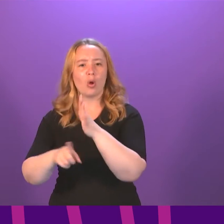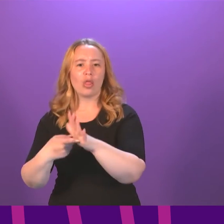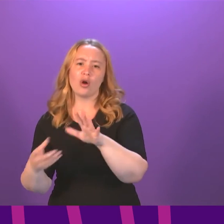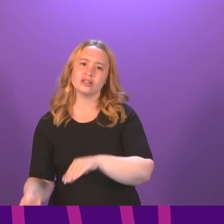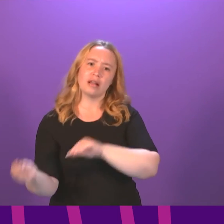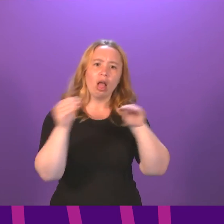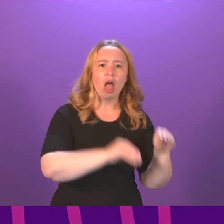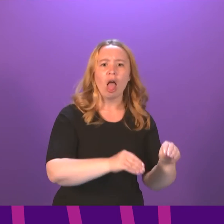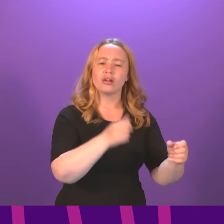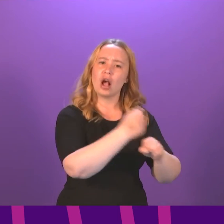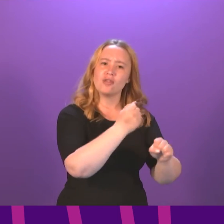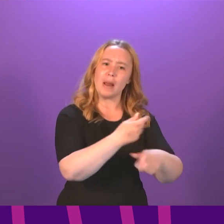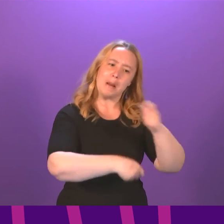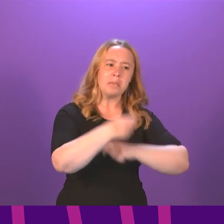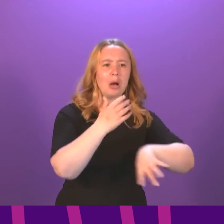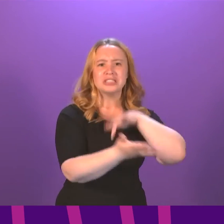things here in the Scottish Government.